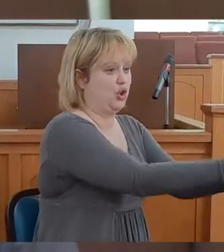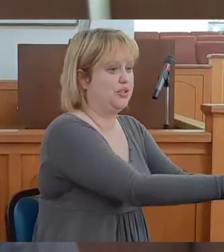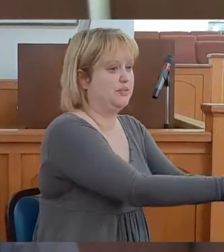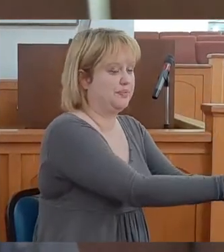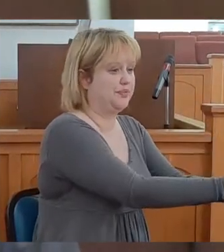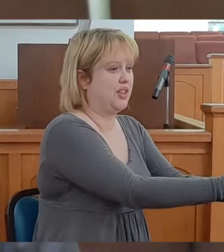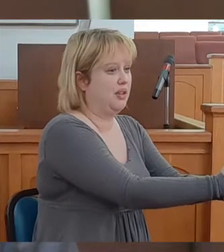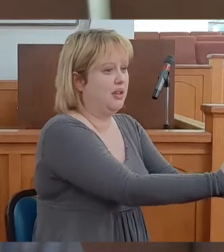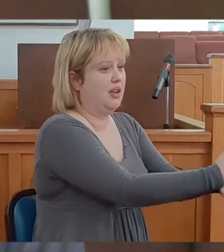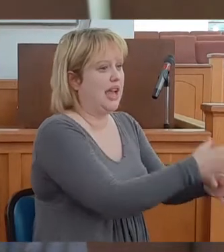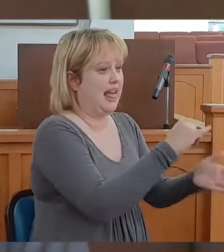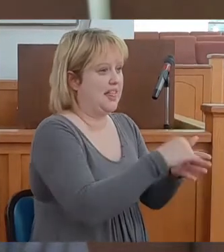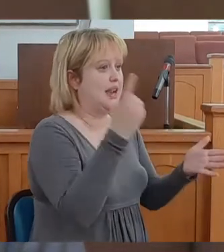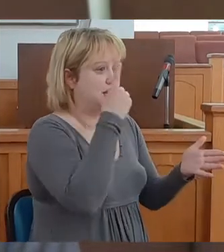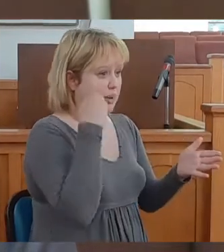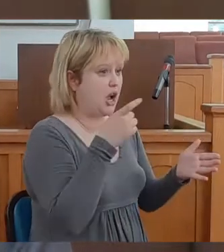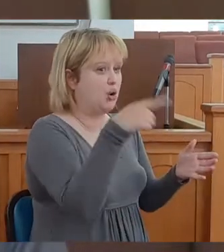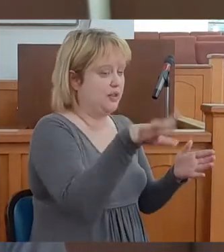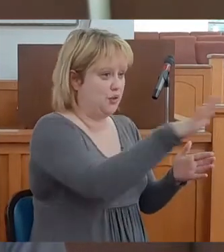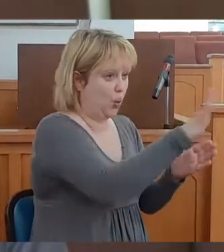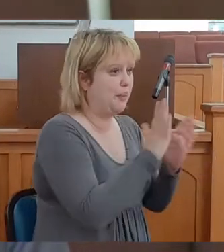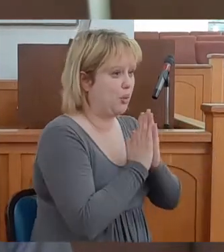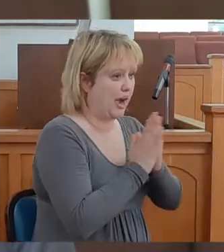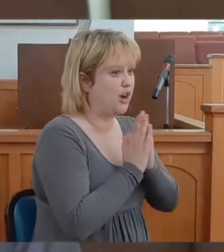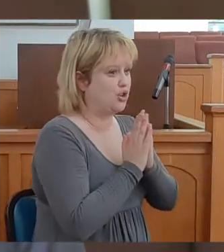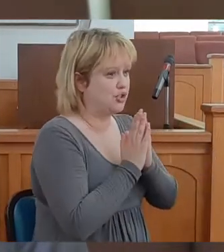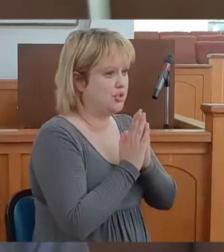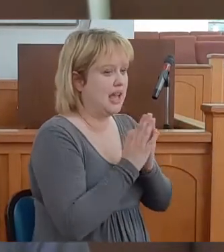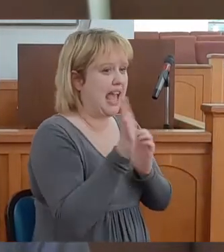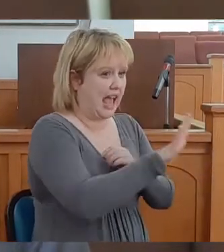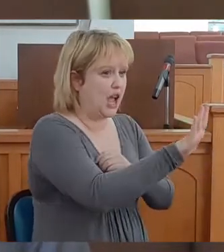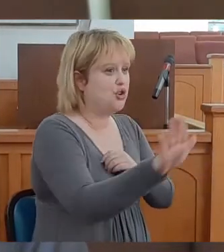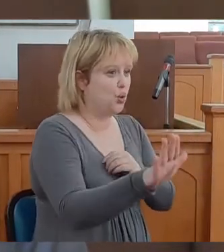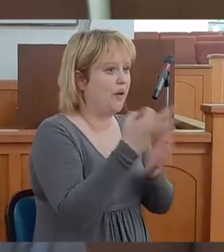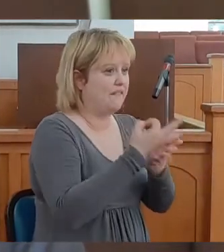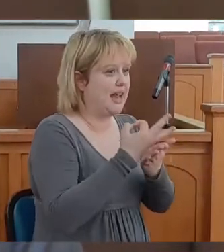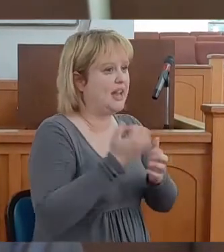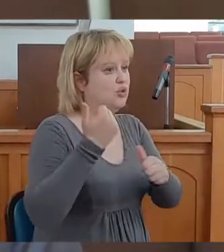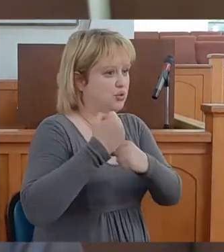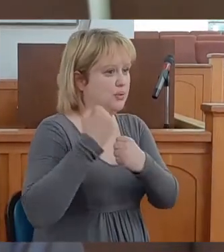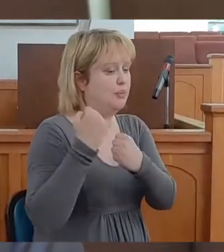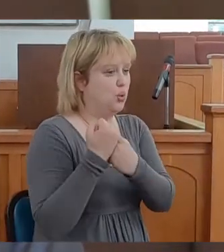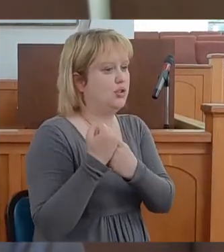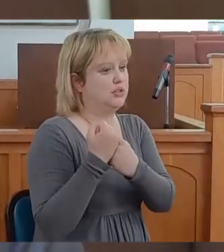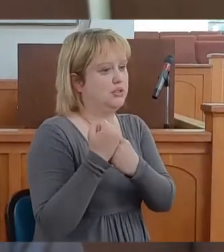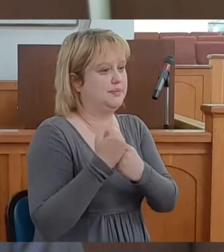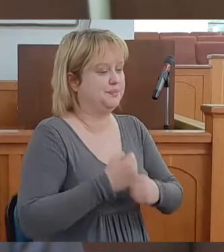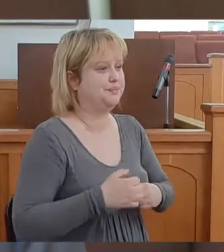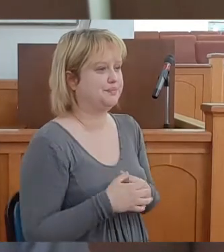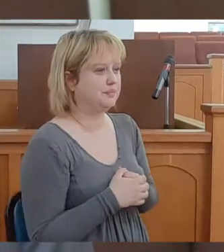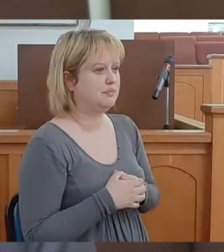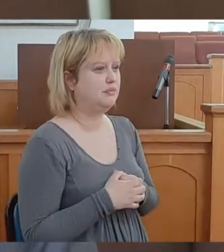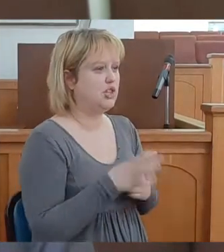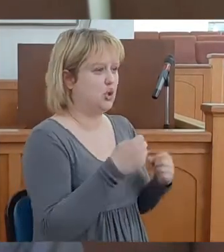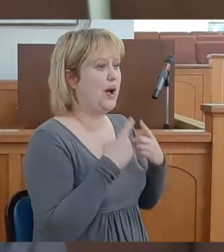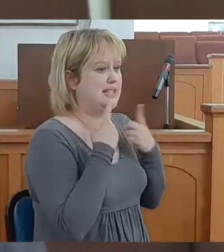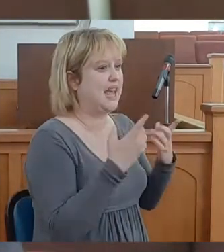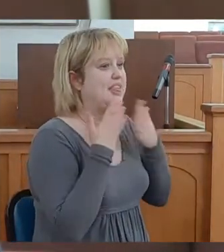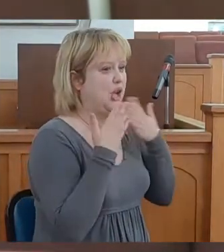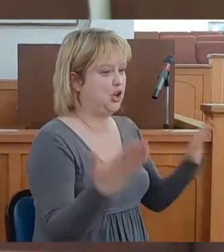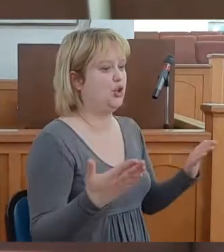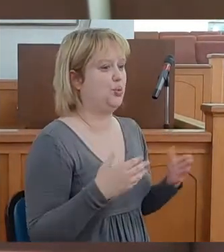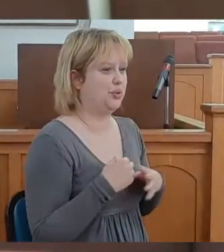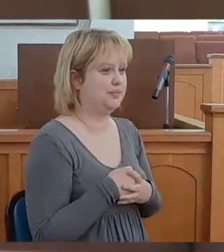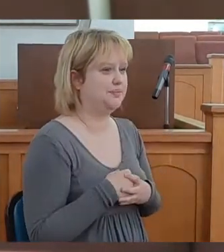And that is because of your prayers and your financial support. So I say thank